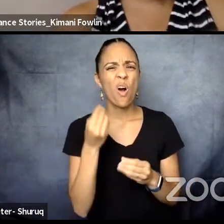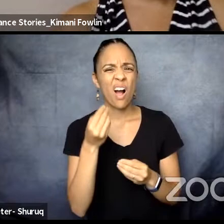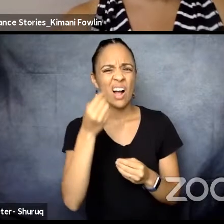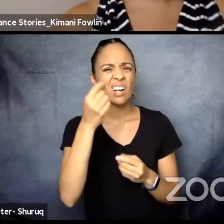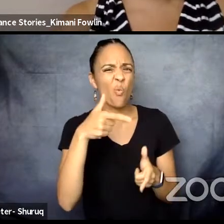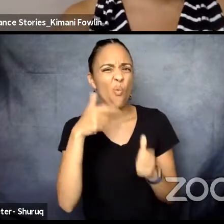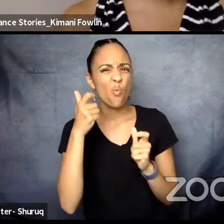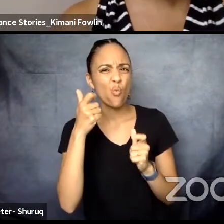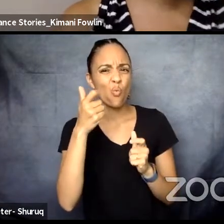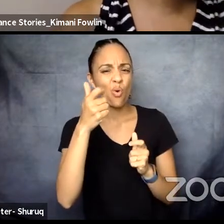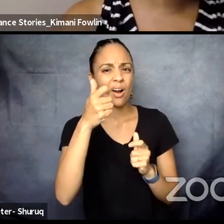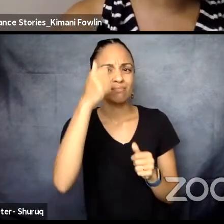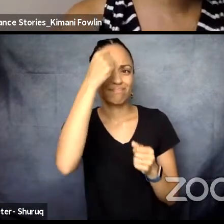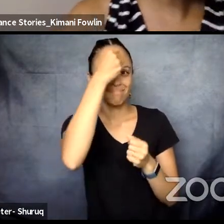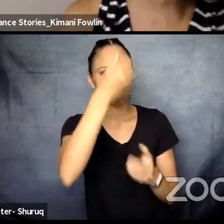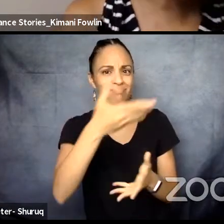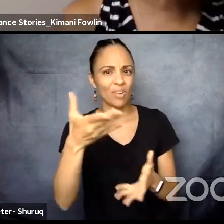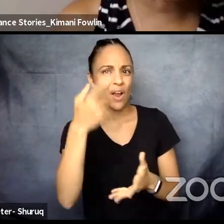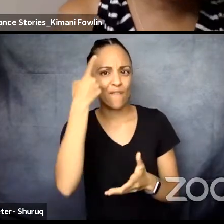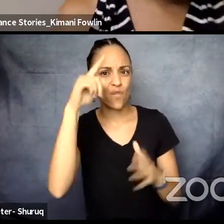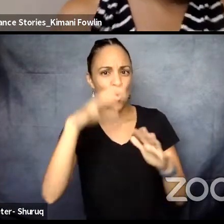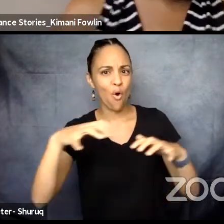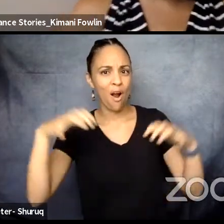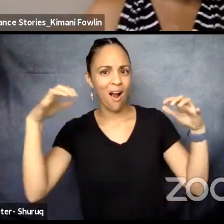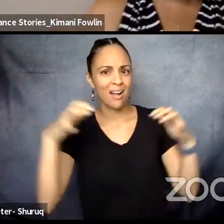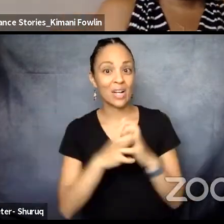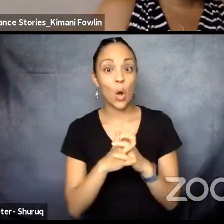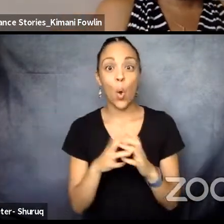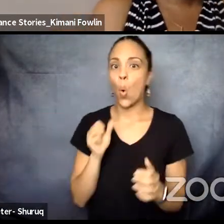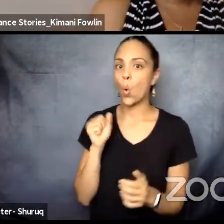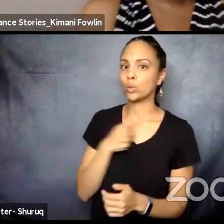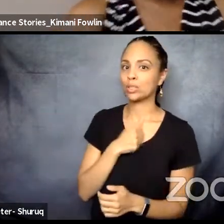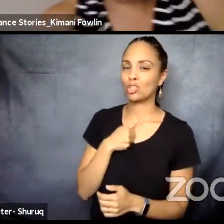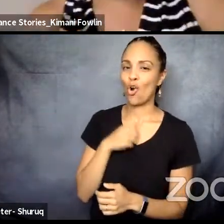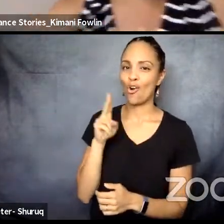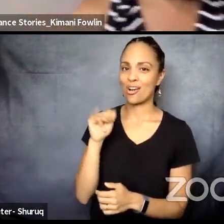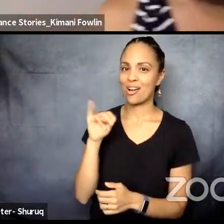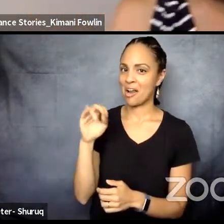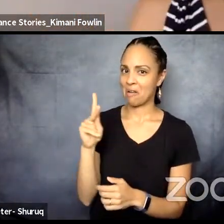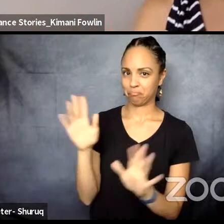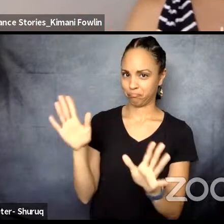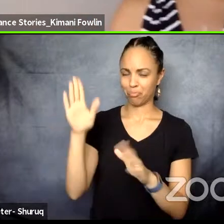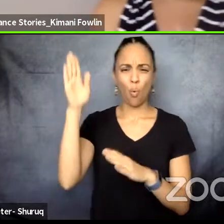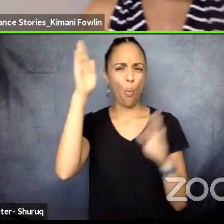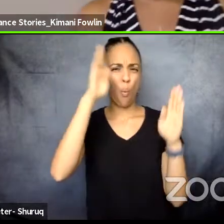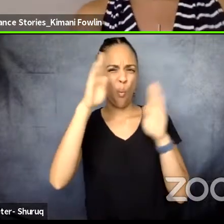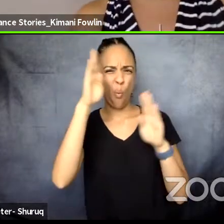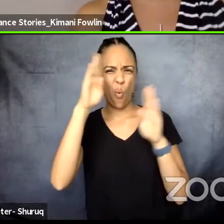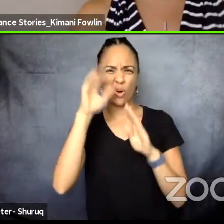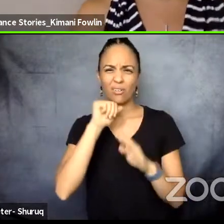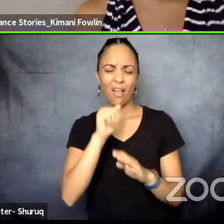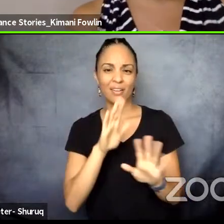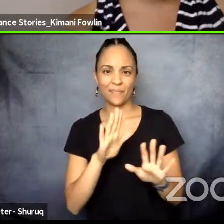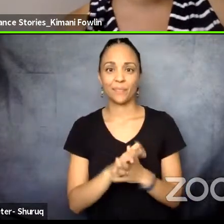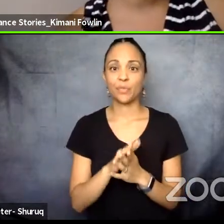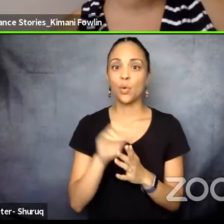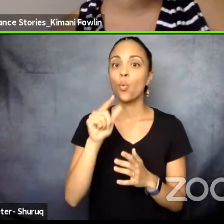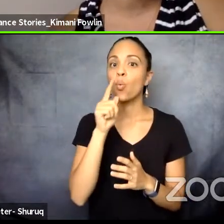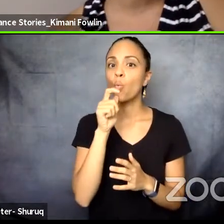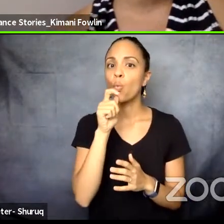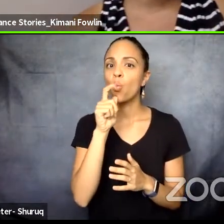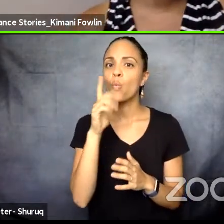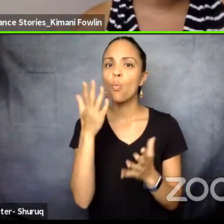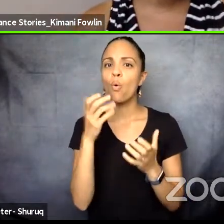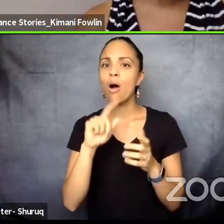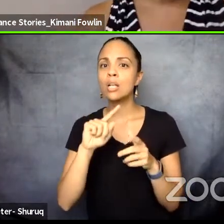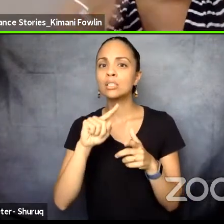Nick. No worries. No worries. Keep rushing us. Kimani, do you want to go first? Yes. So, I just want to remind everybody, it